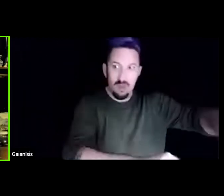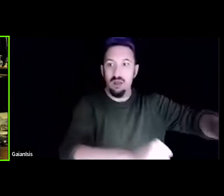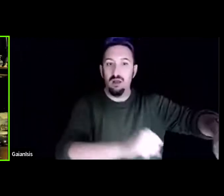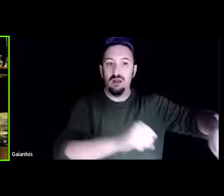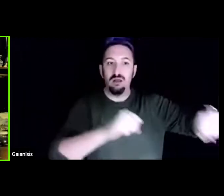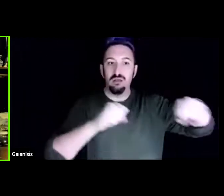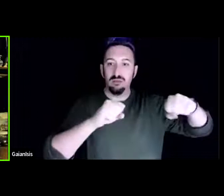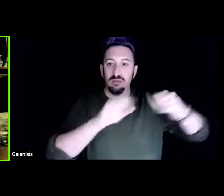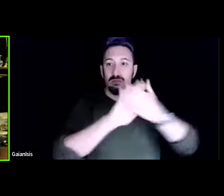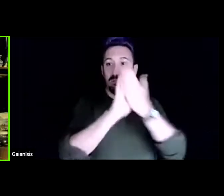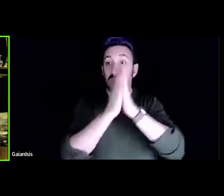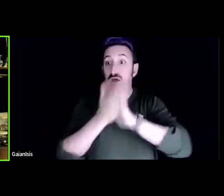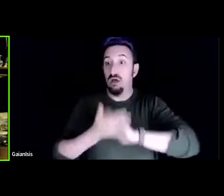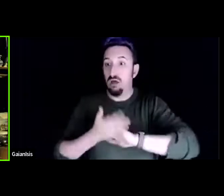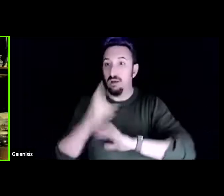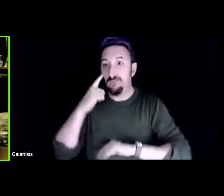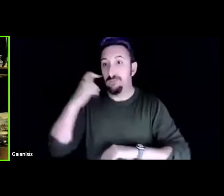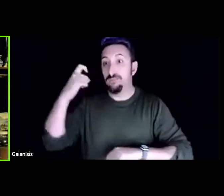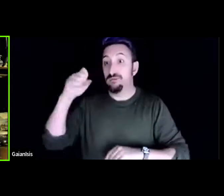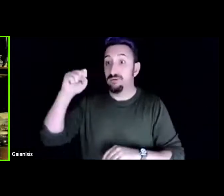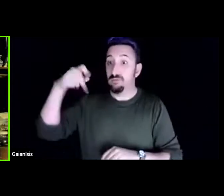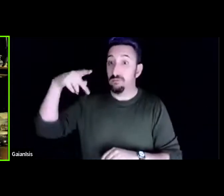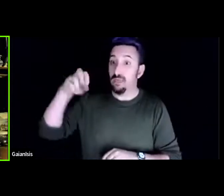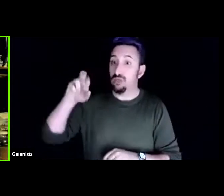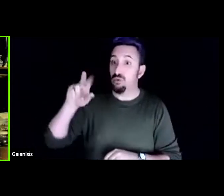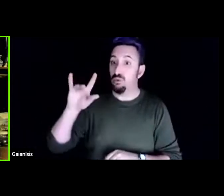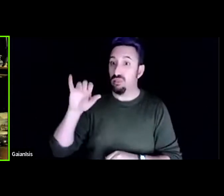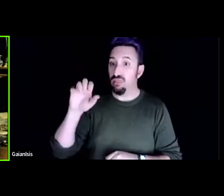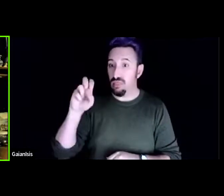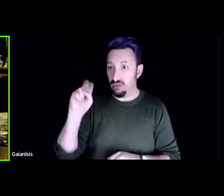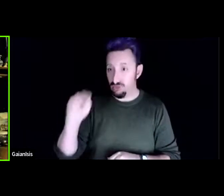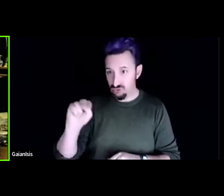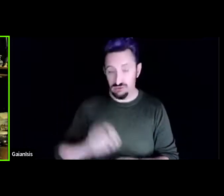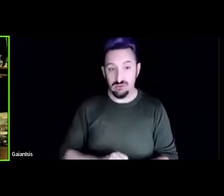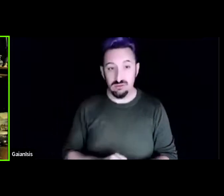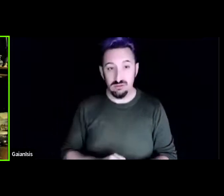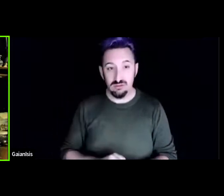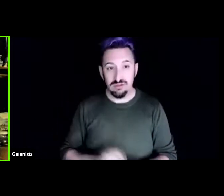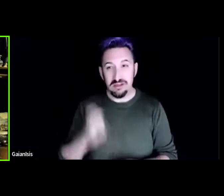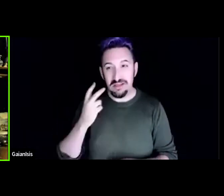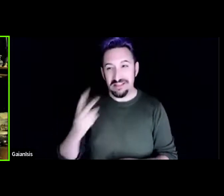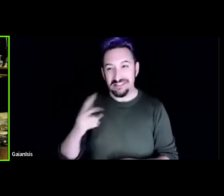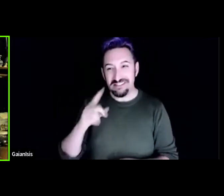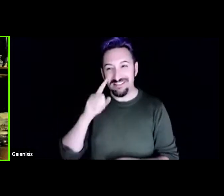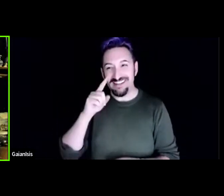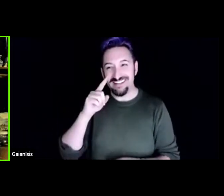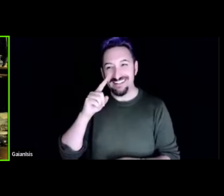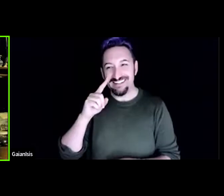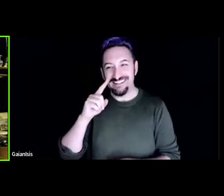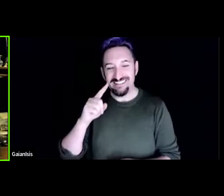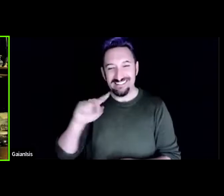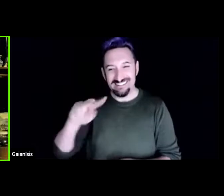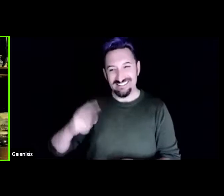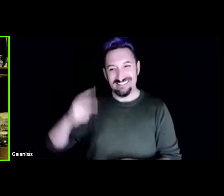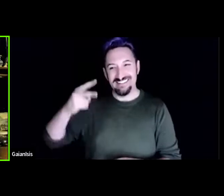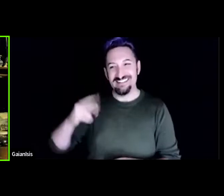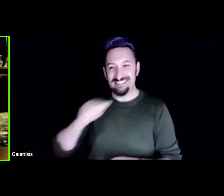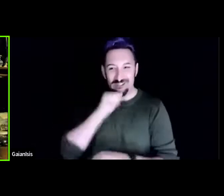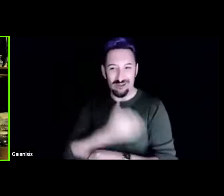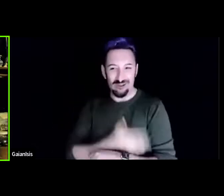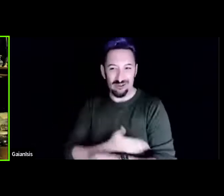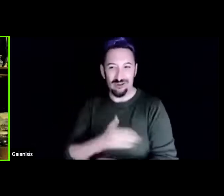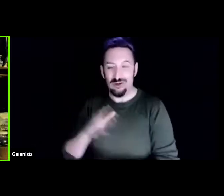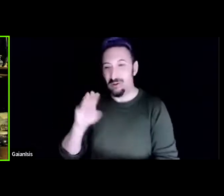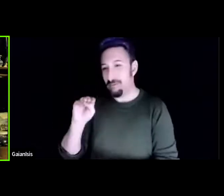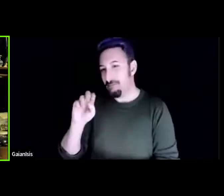i know i see my step daughters on here is monica sky and she